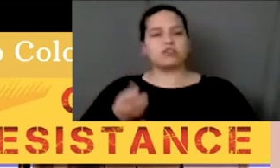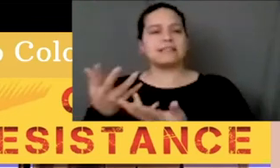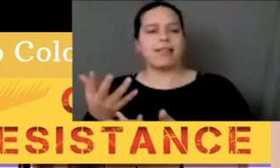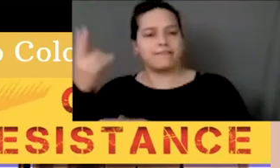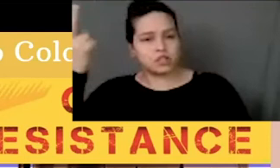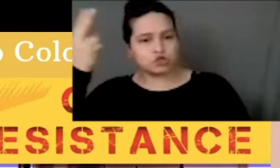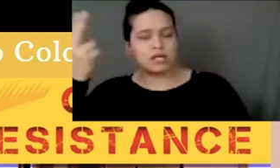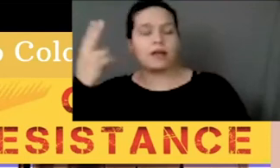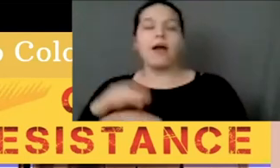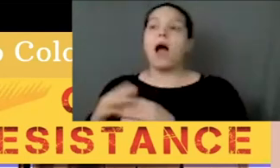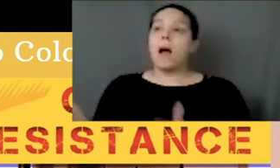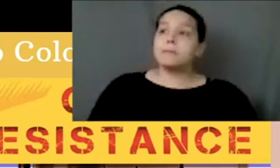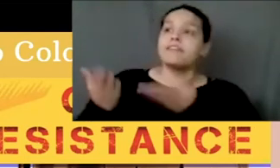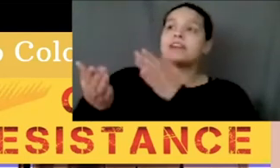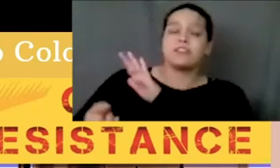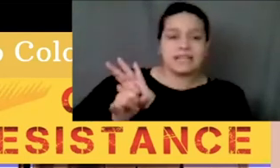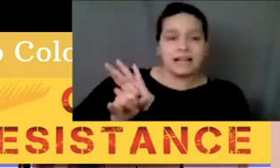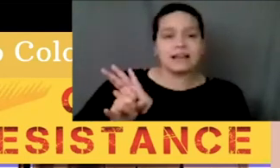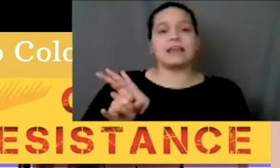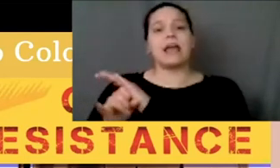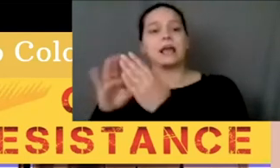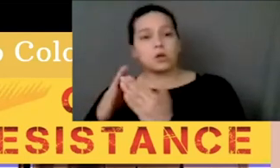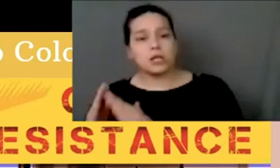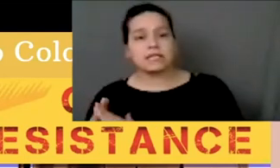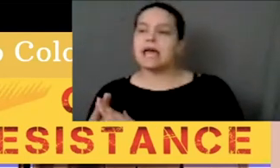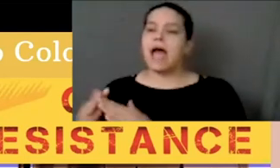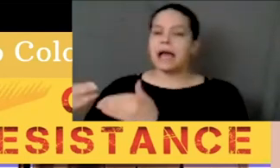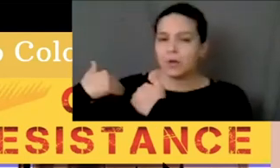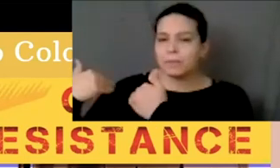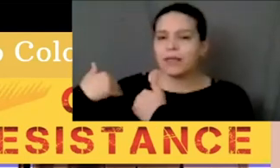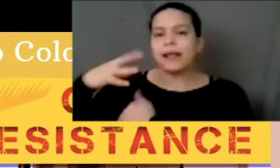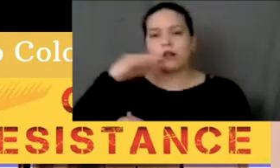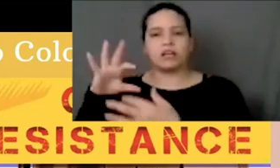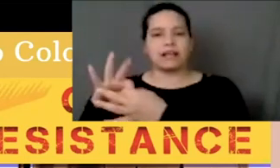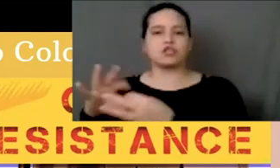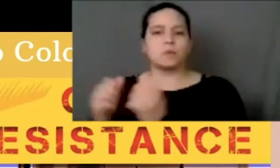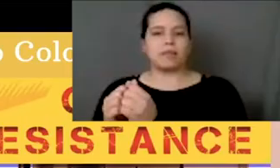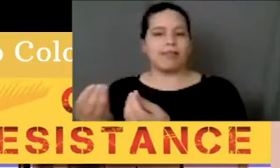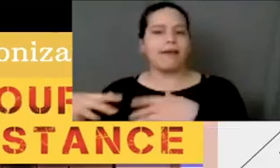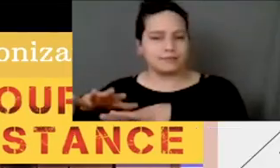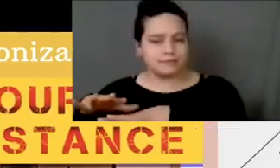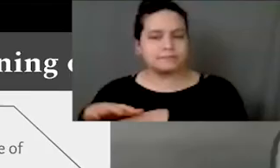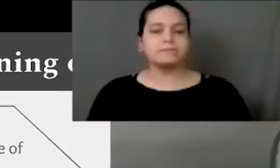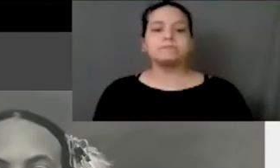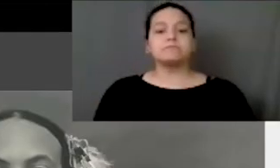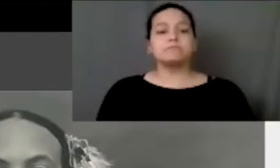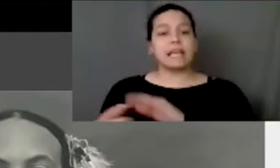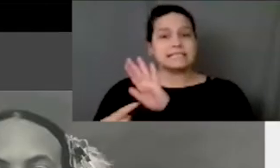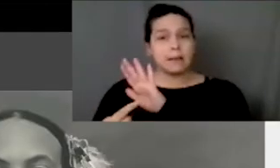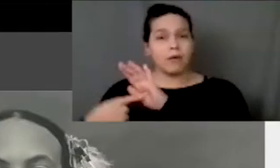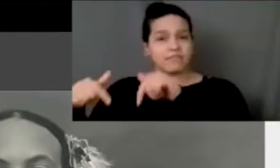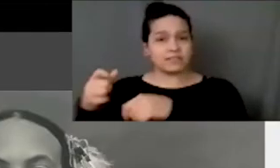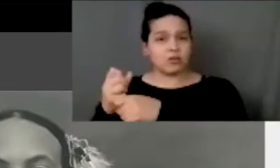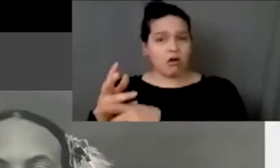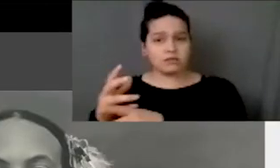of identity and communities, accountability, and reconnection with land. An example of this cause